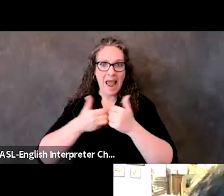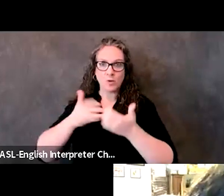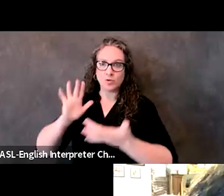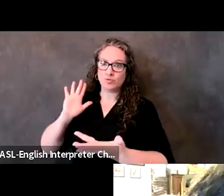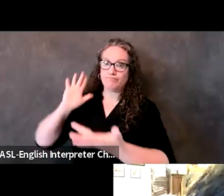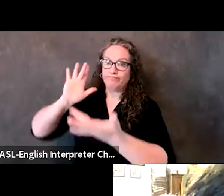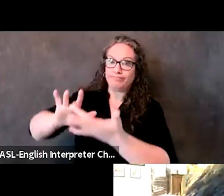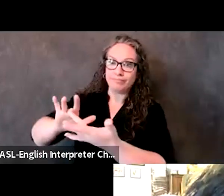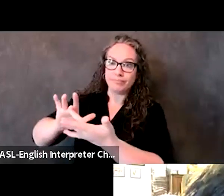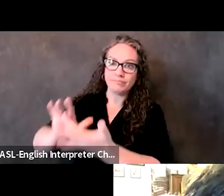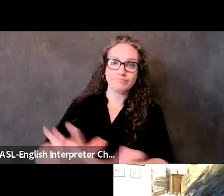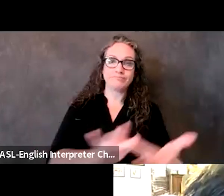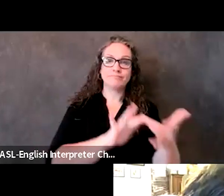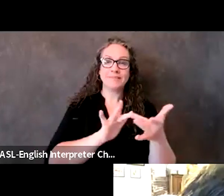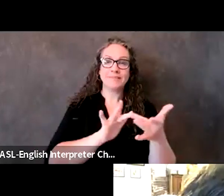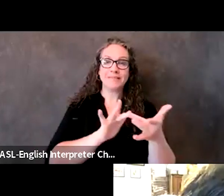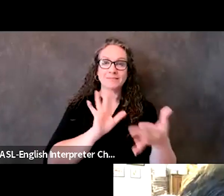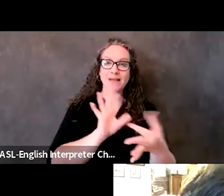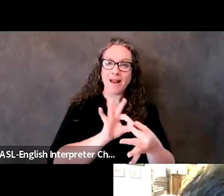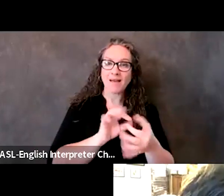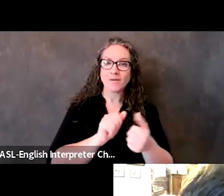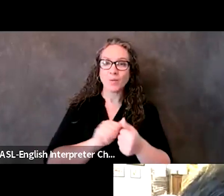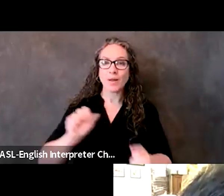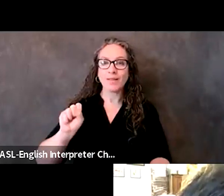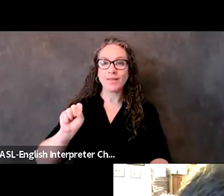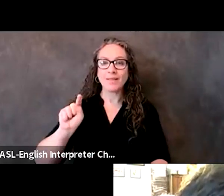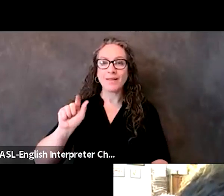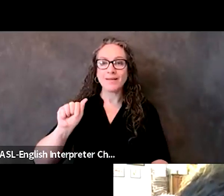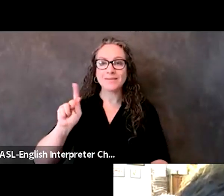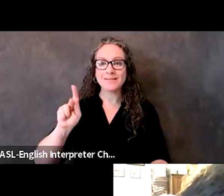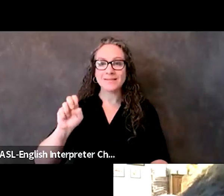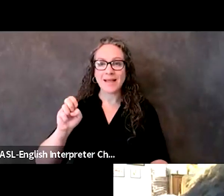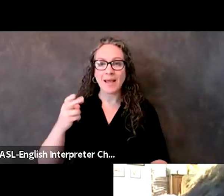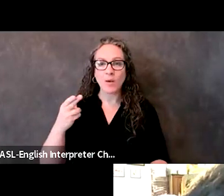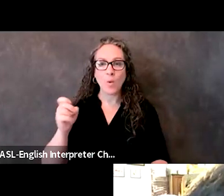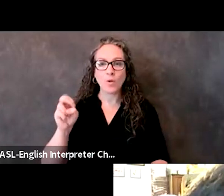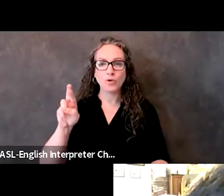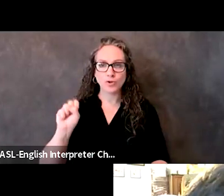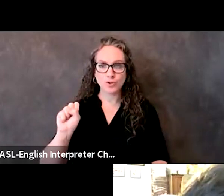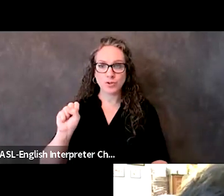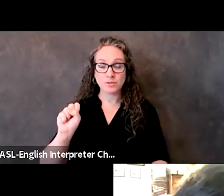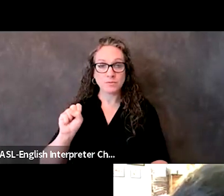wondering, Heather, your program is relatively new.